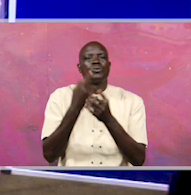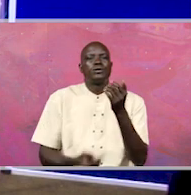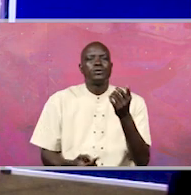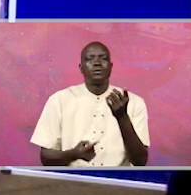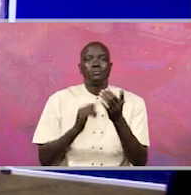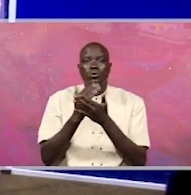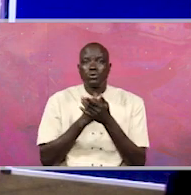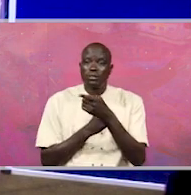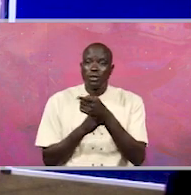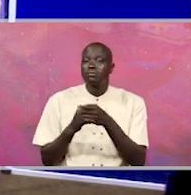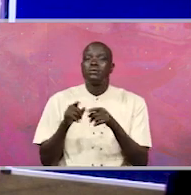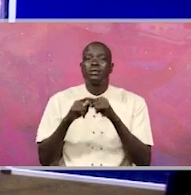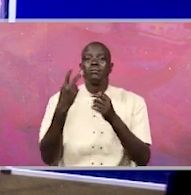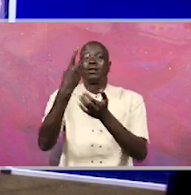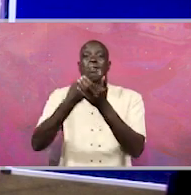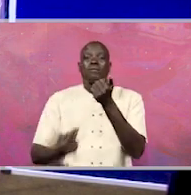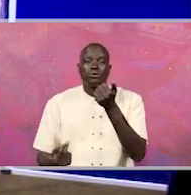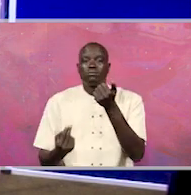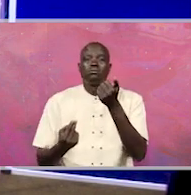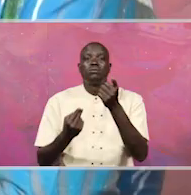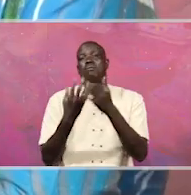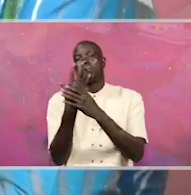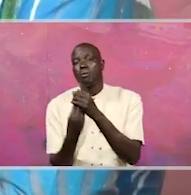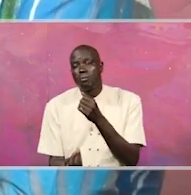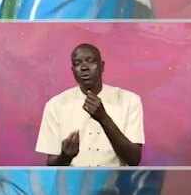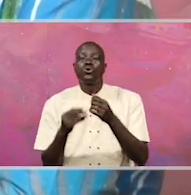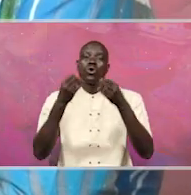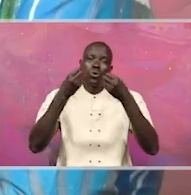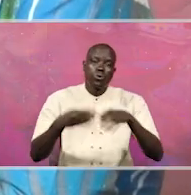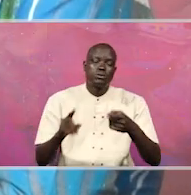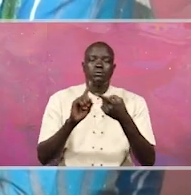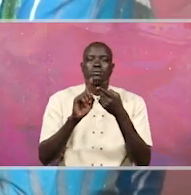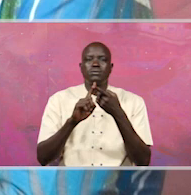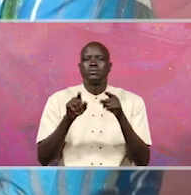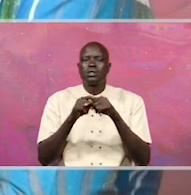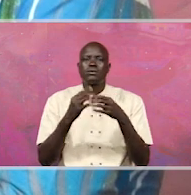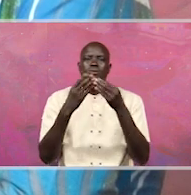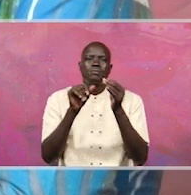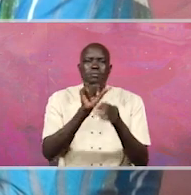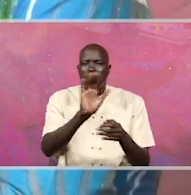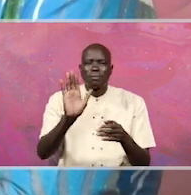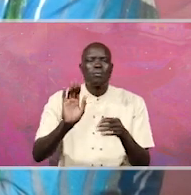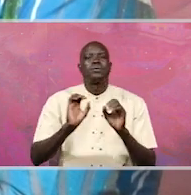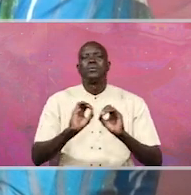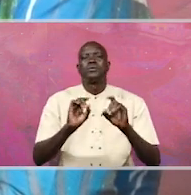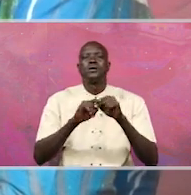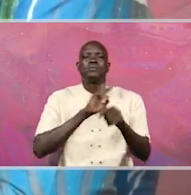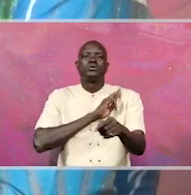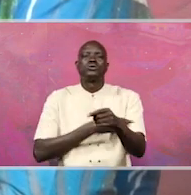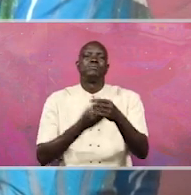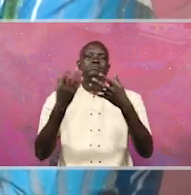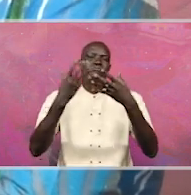Because it is going to be double jeopardy. You are going to lose, you are not going to be attended to, but also you are going to lose resources.